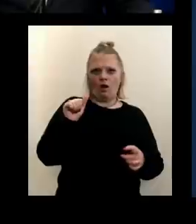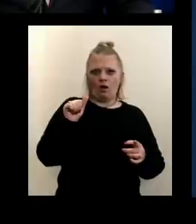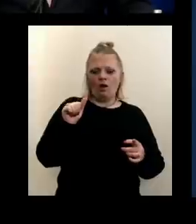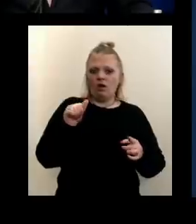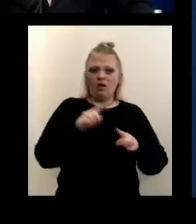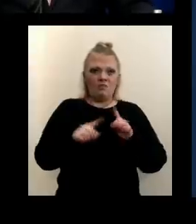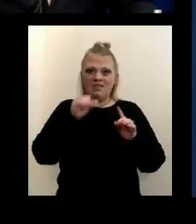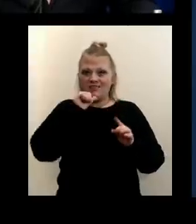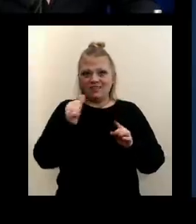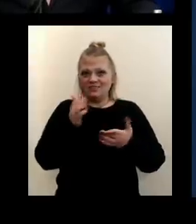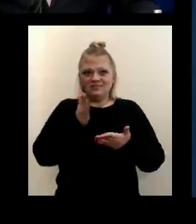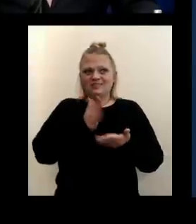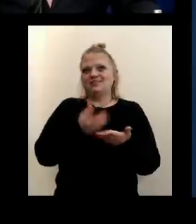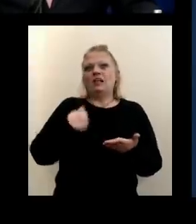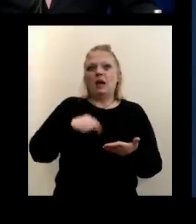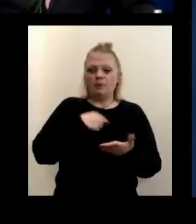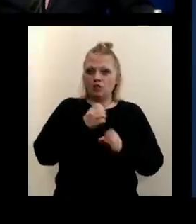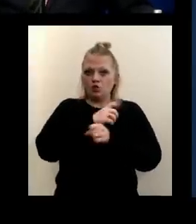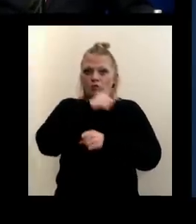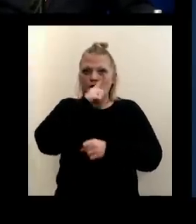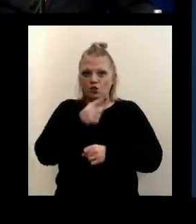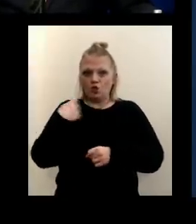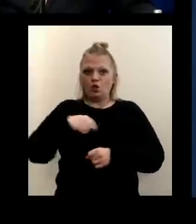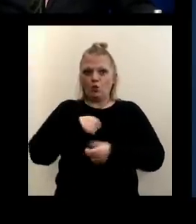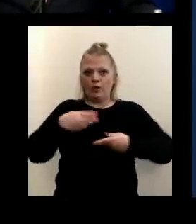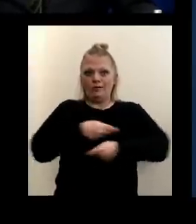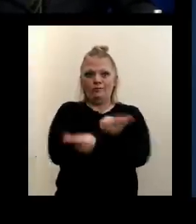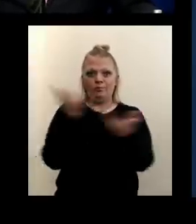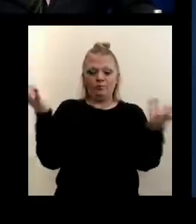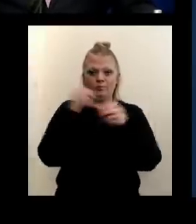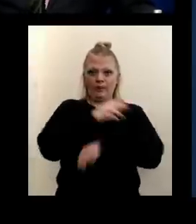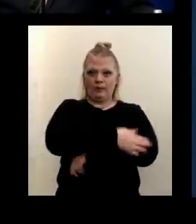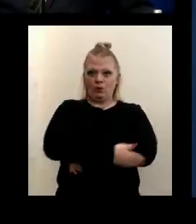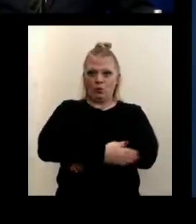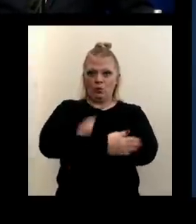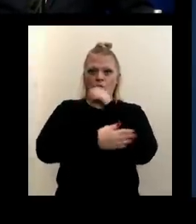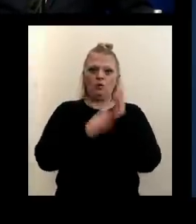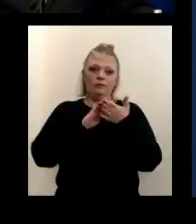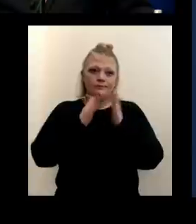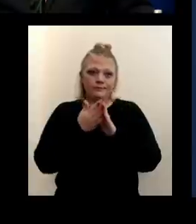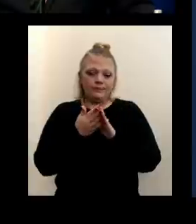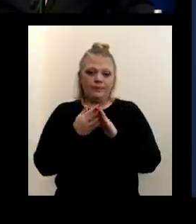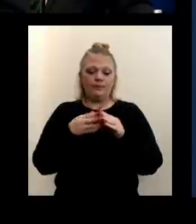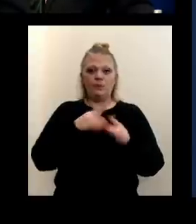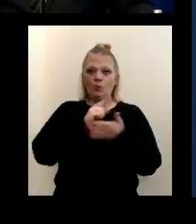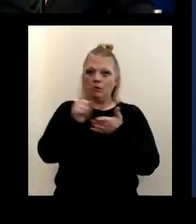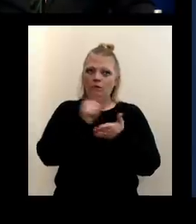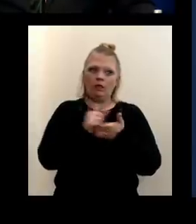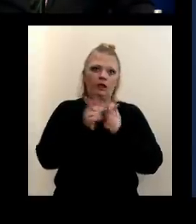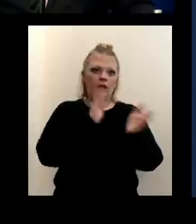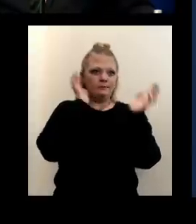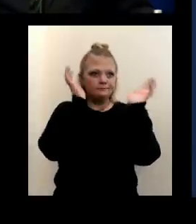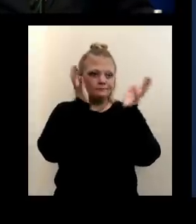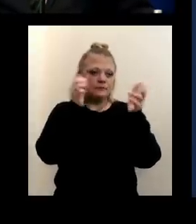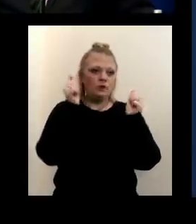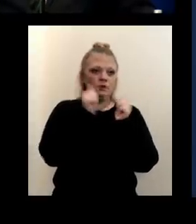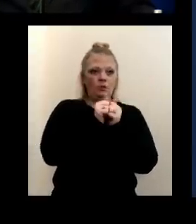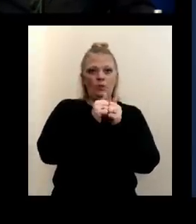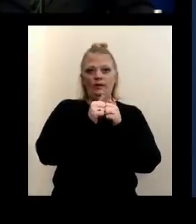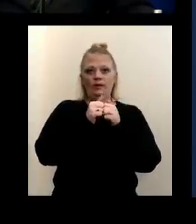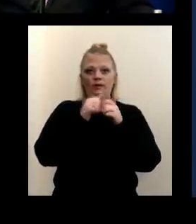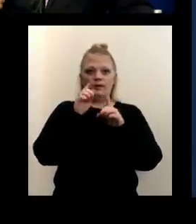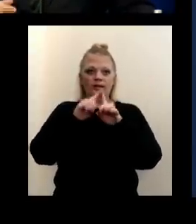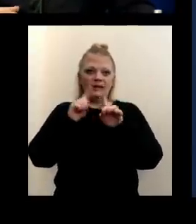to ensure that our hospitals are delivering the vaccine in our community. Weekly, I have calls with the hospital executives, including the CEOs,